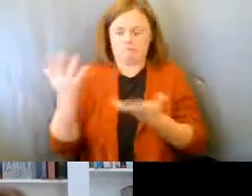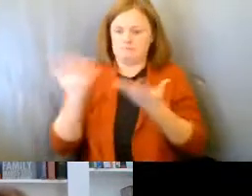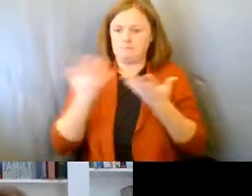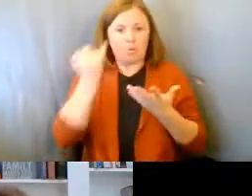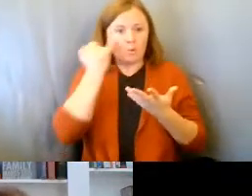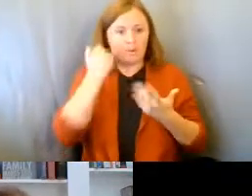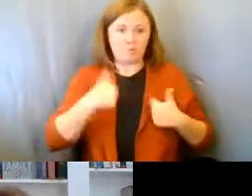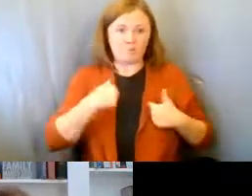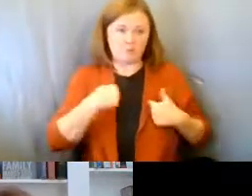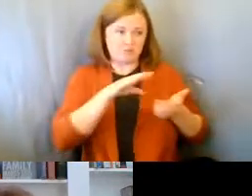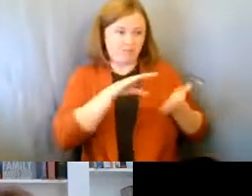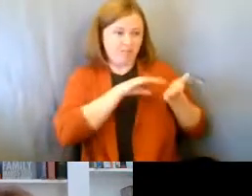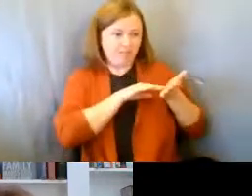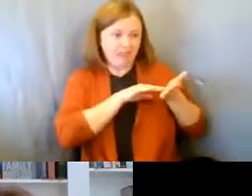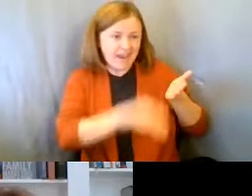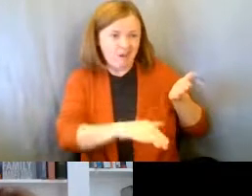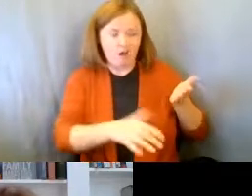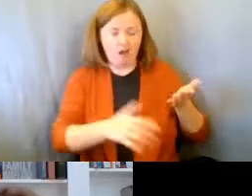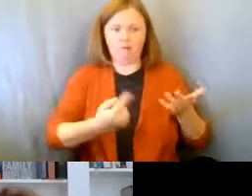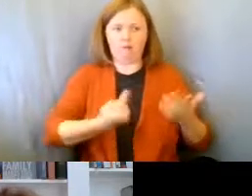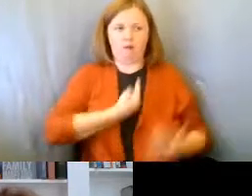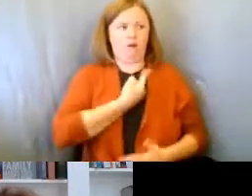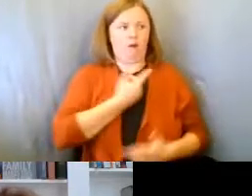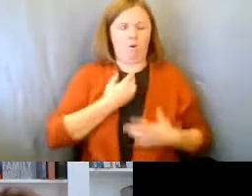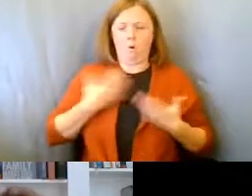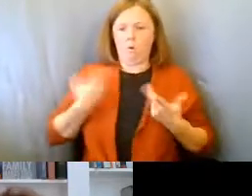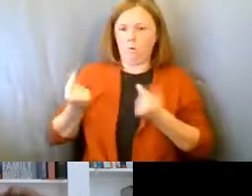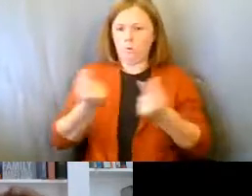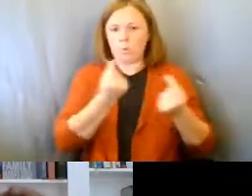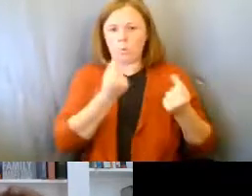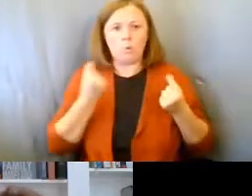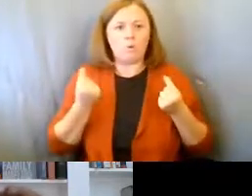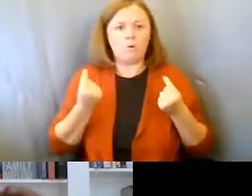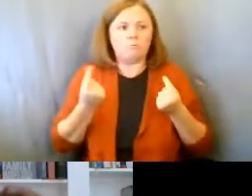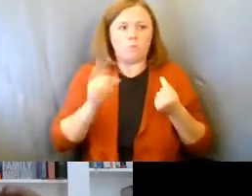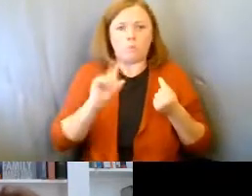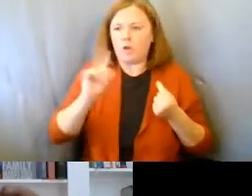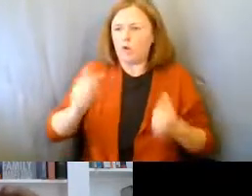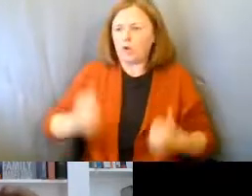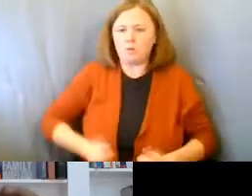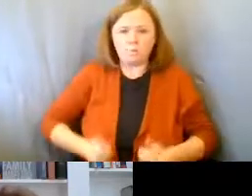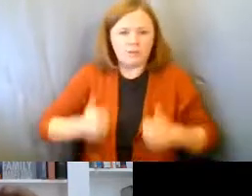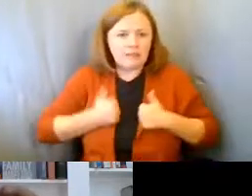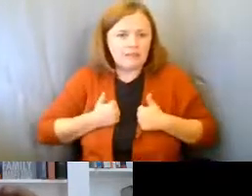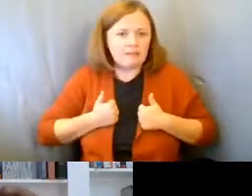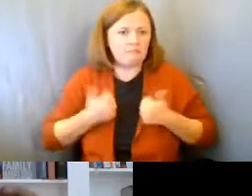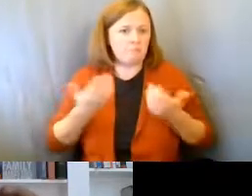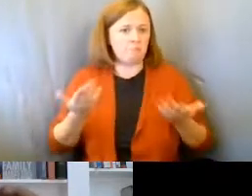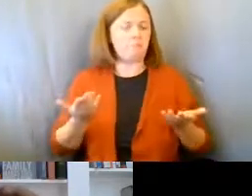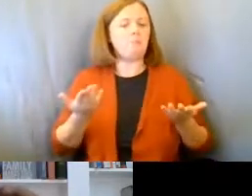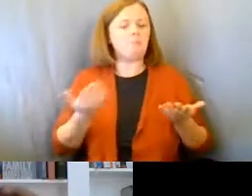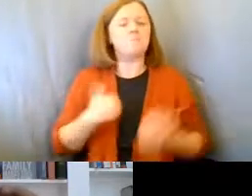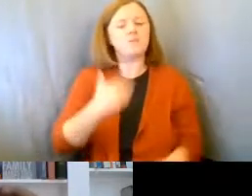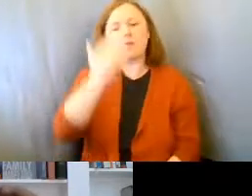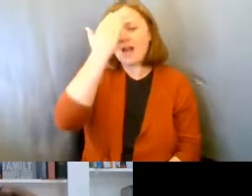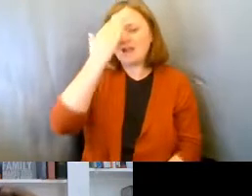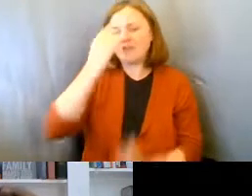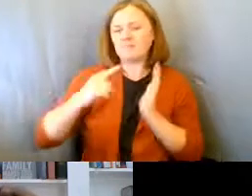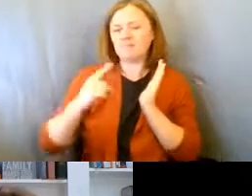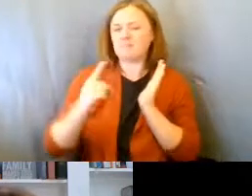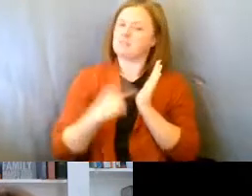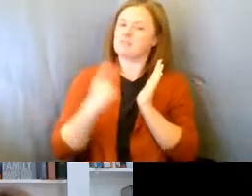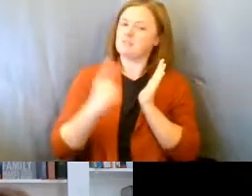if we've been one of the ones who's been laid off, um, where are we going to live? Um, I know sometimes